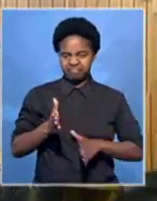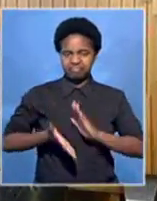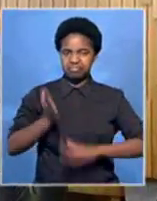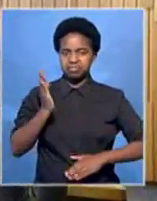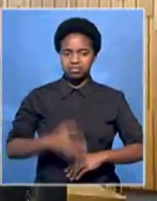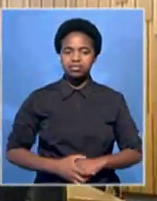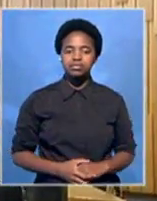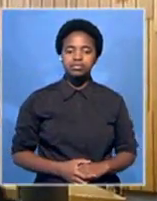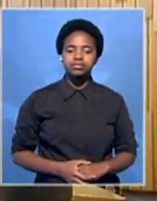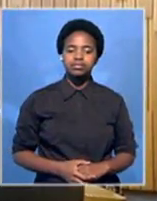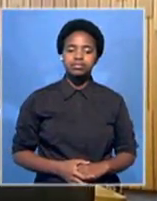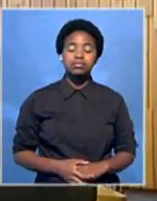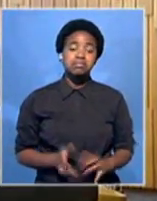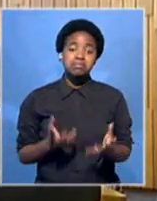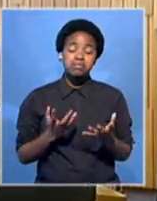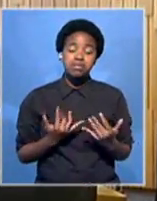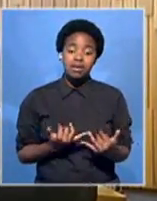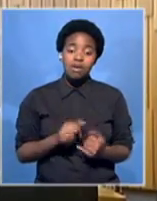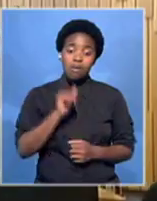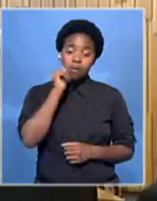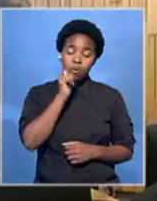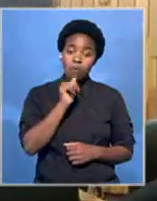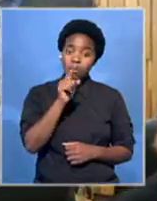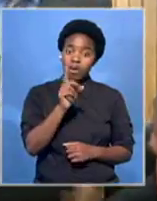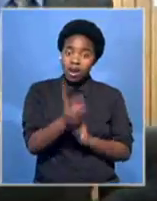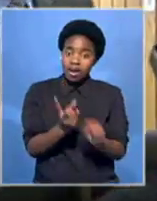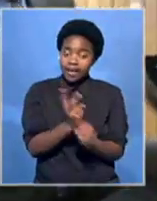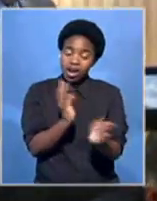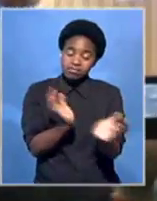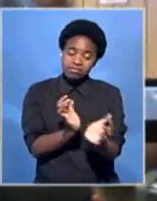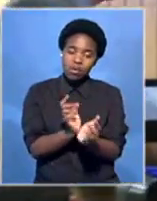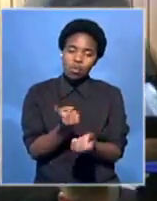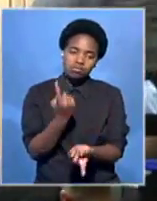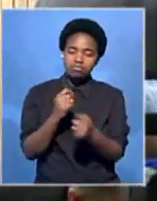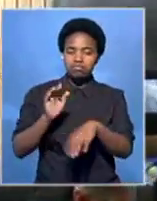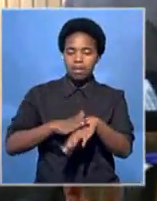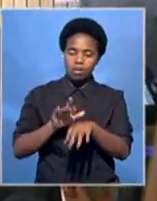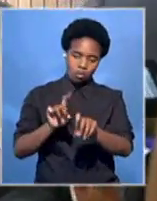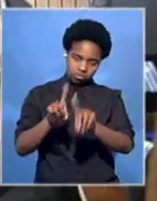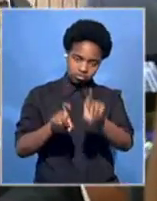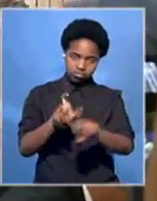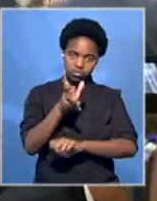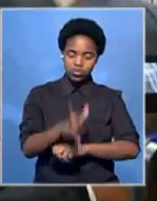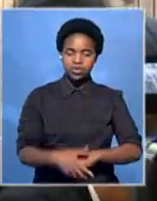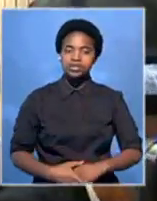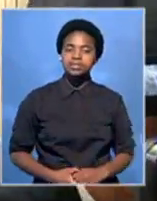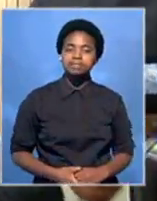The defence will call its witnesses when the hearing resumes. Patricia Fasahi, SCBC News, Pretoria. News, Pretoria. Fasahi,